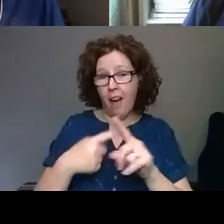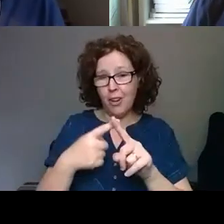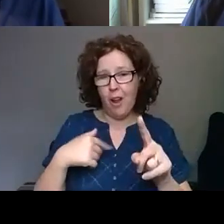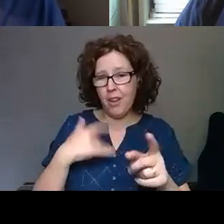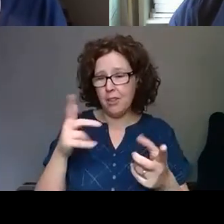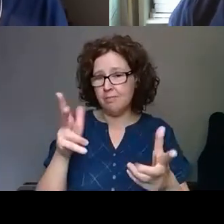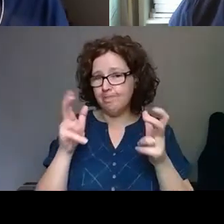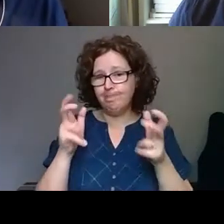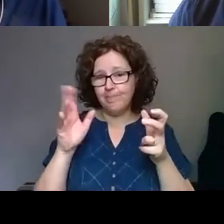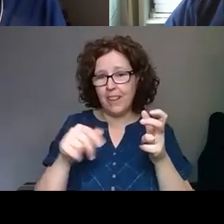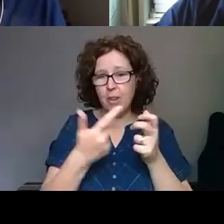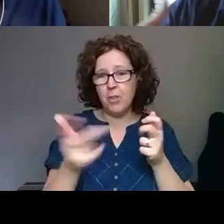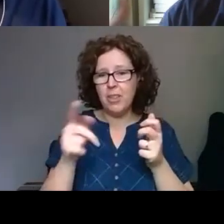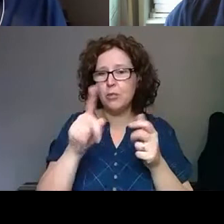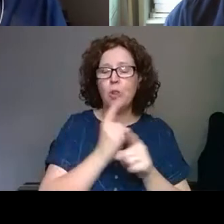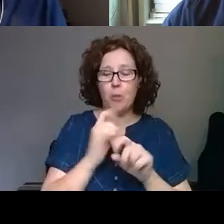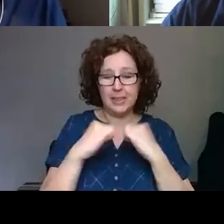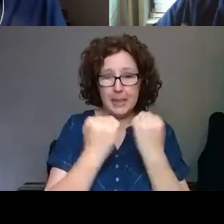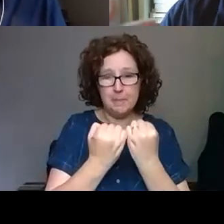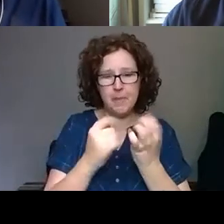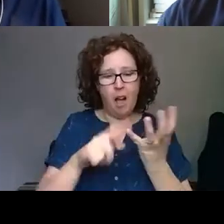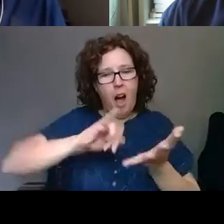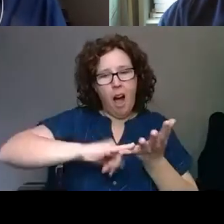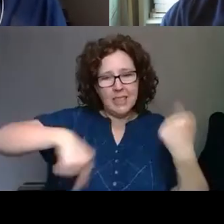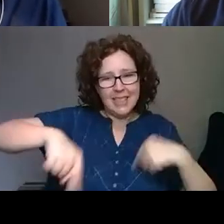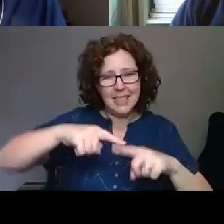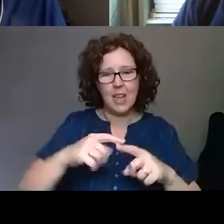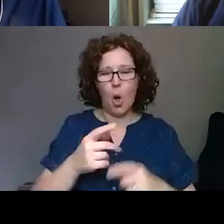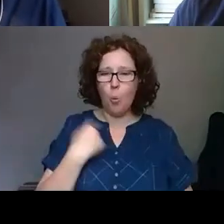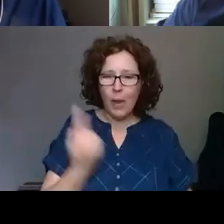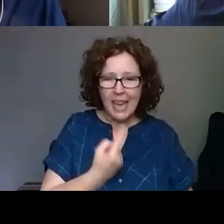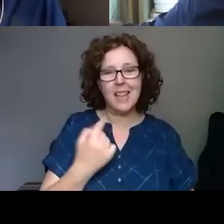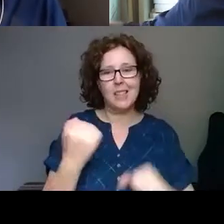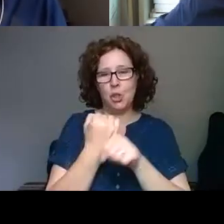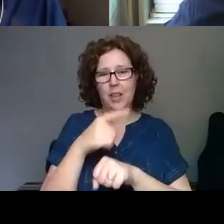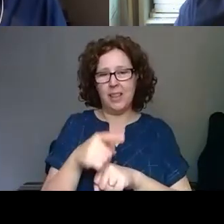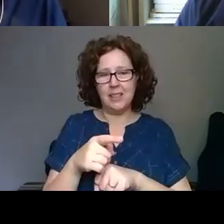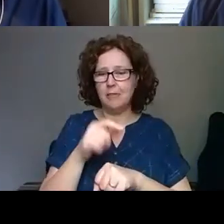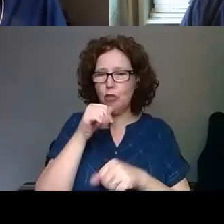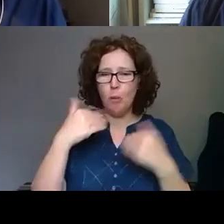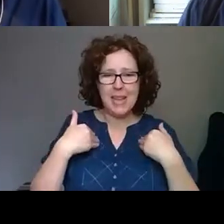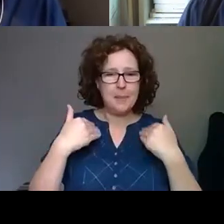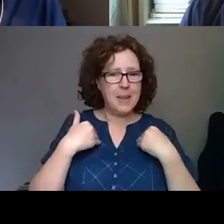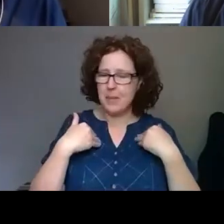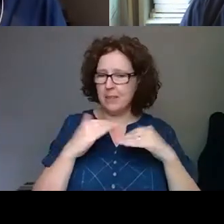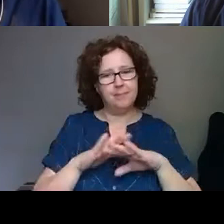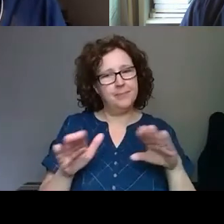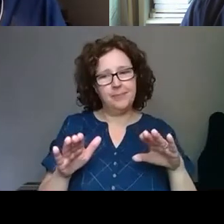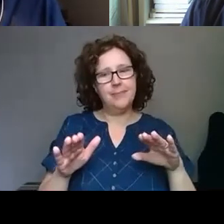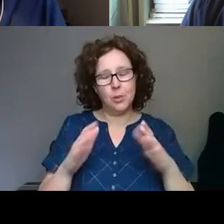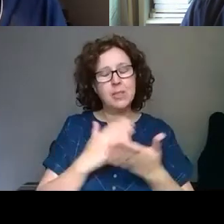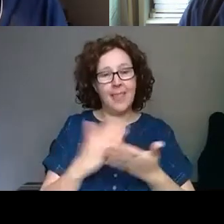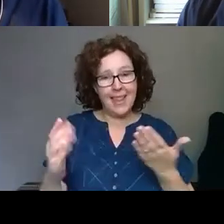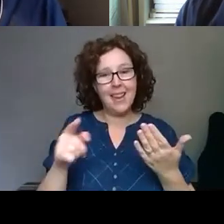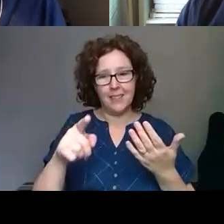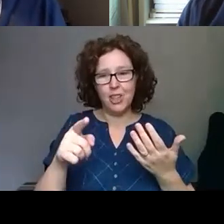is, you you're talking about your team, you're talking about us, you're talking about we are doing this, and this is the work we are doing. So it is clear that you